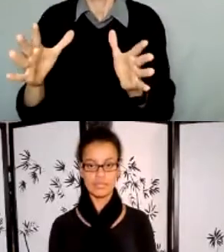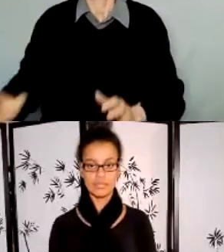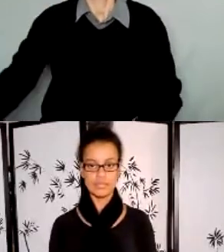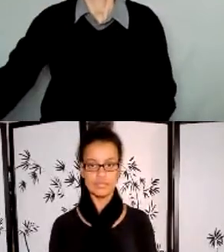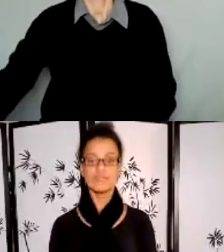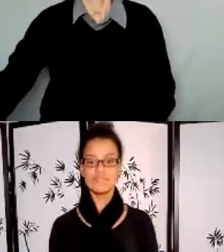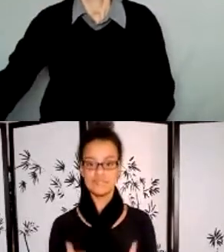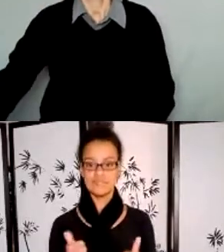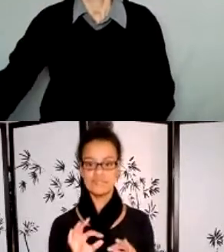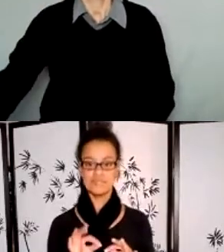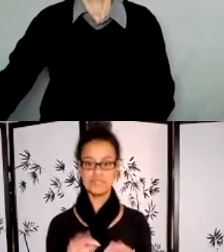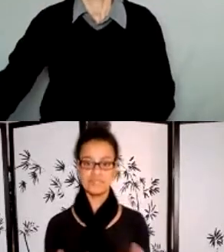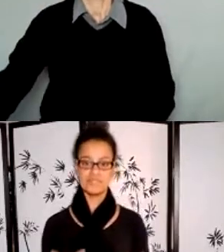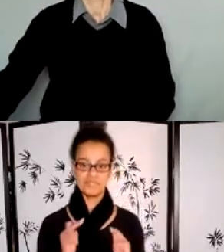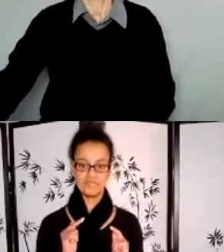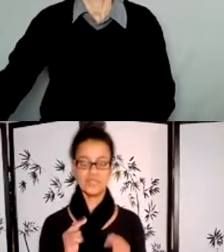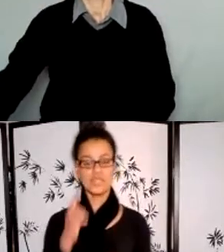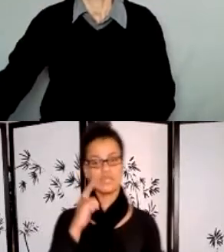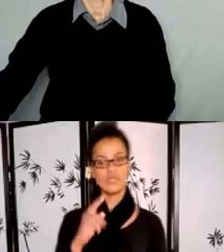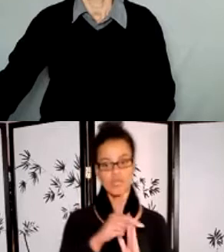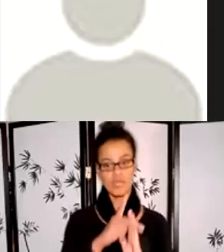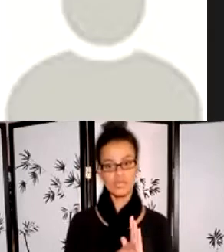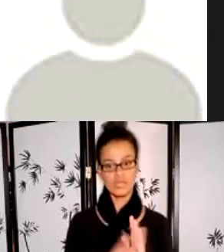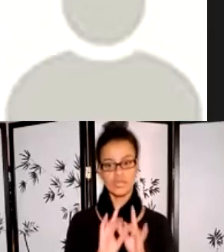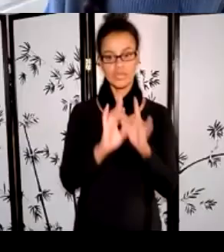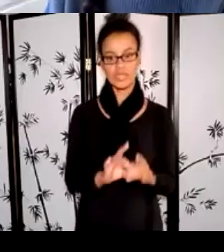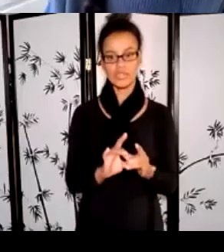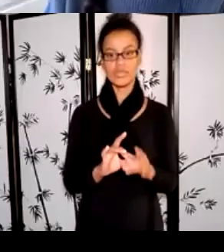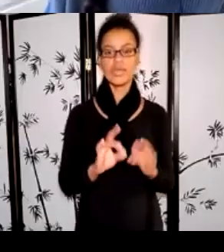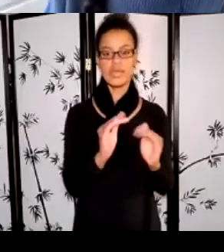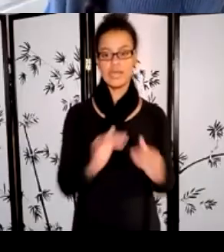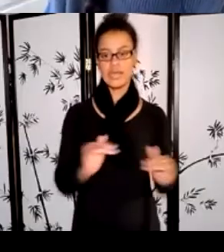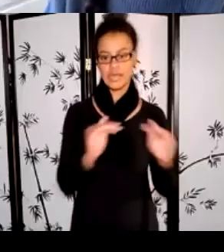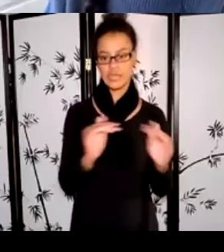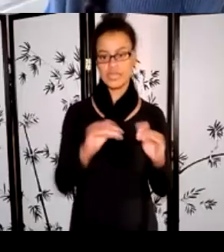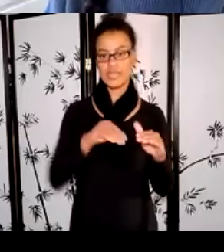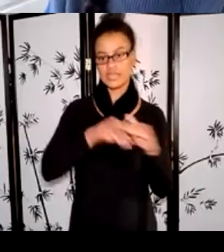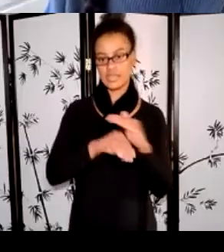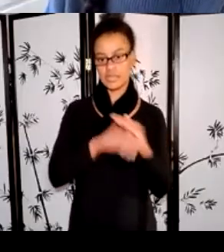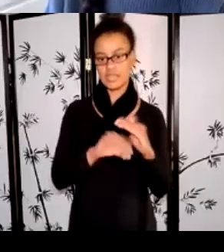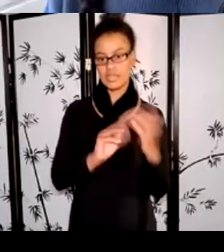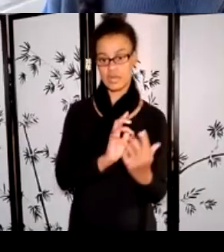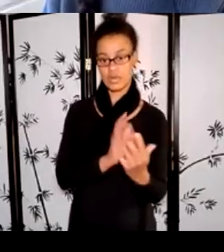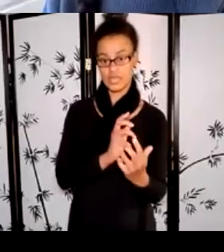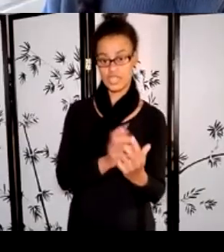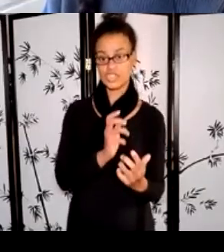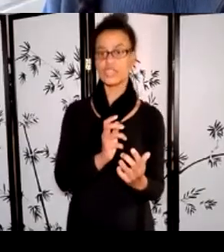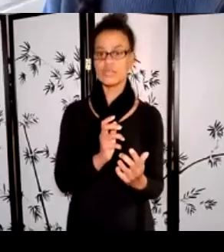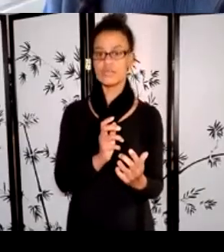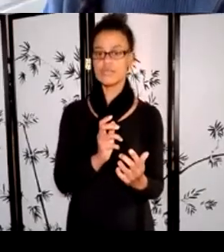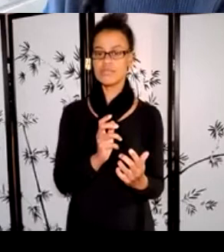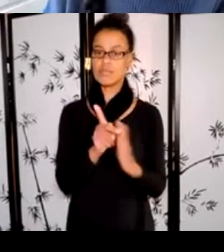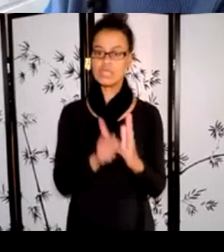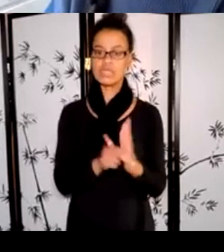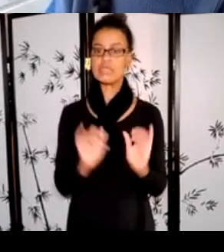and policies around equity, accessibility, and accommodation, we still have a long way to go. We aim to